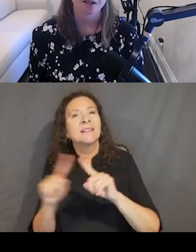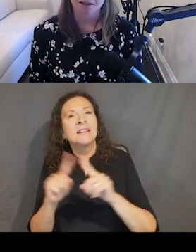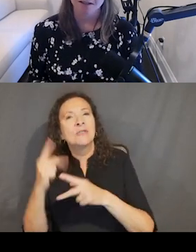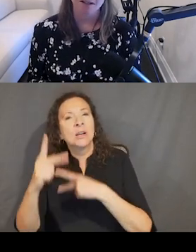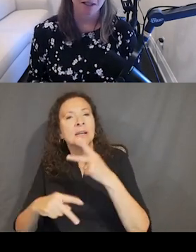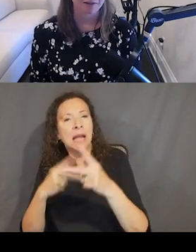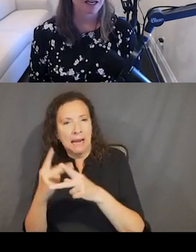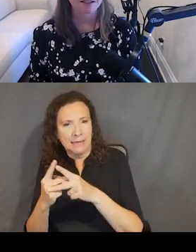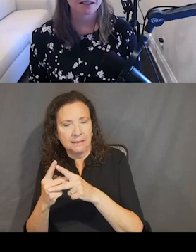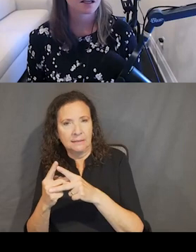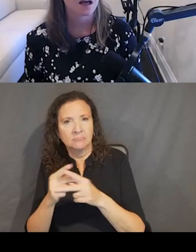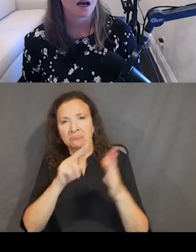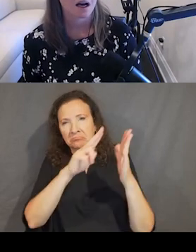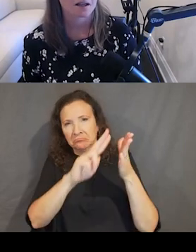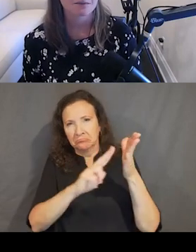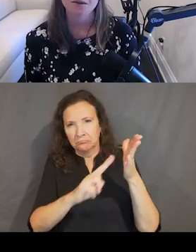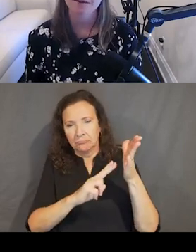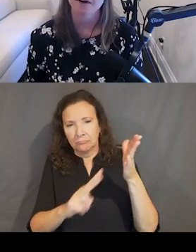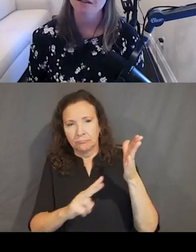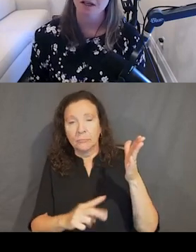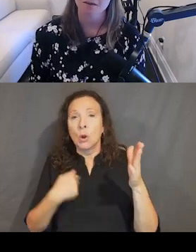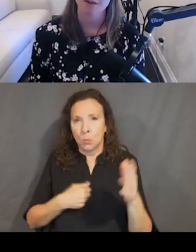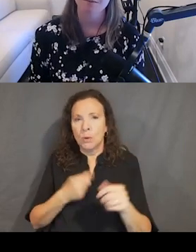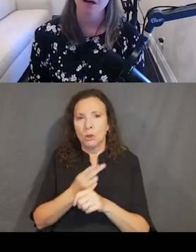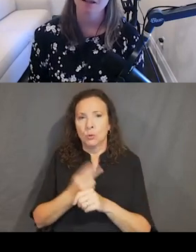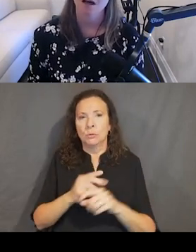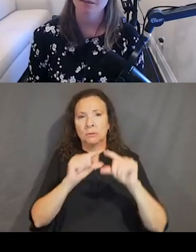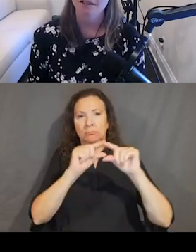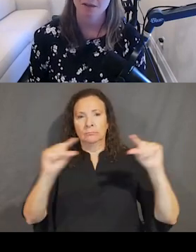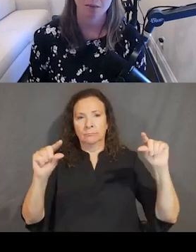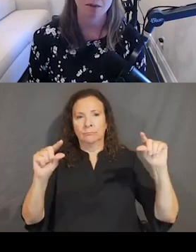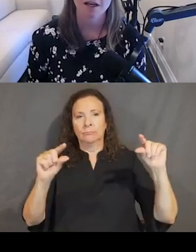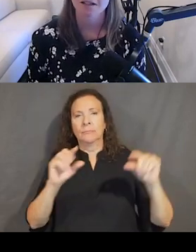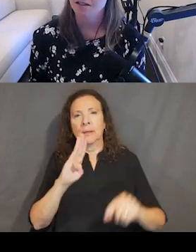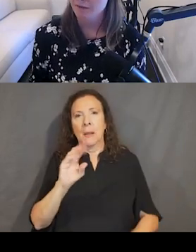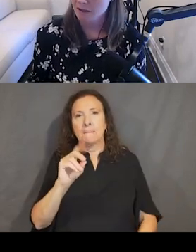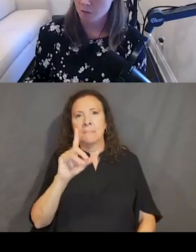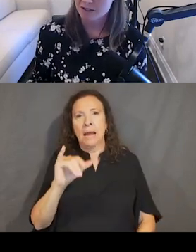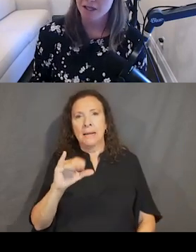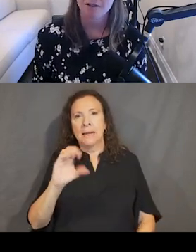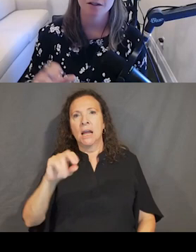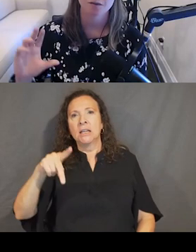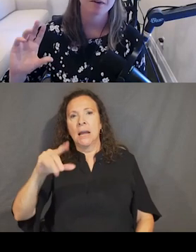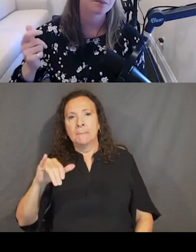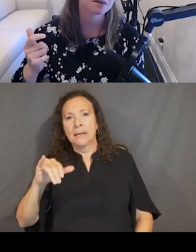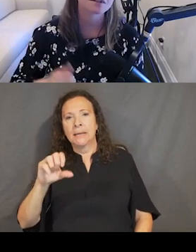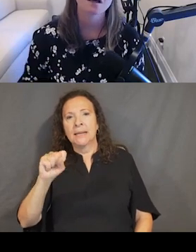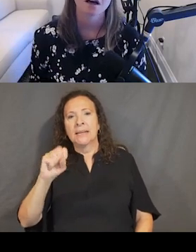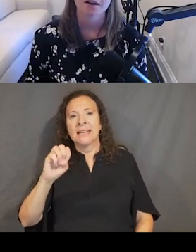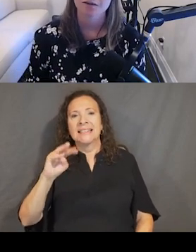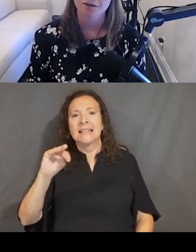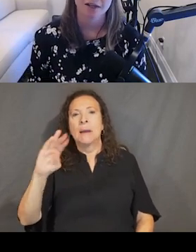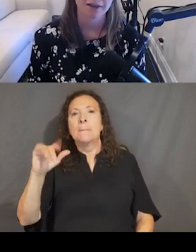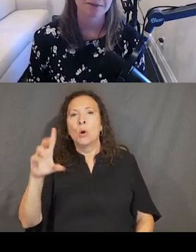we use in our design system at Level Access. Same thing with font size. We use body, copy, semi-bold. It's just something that we decided to do. We've coupled